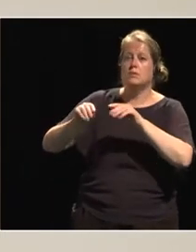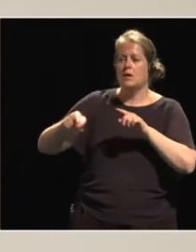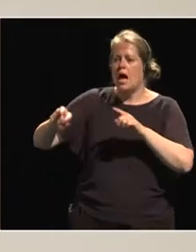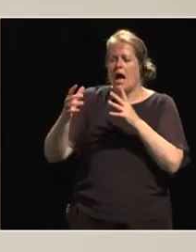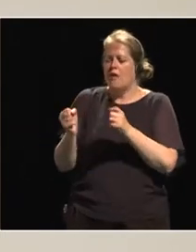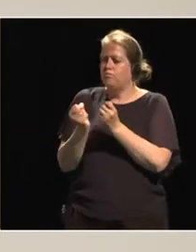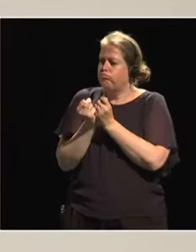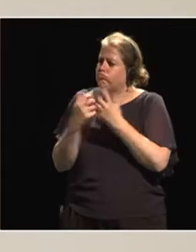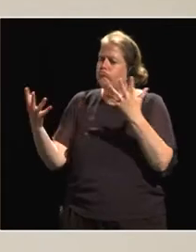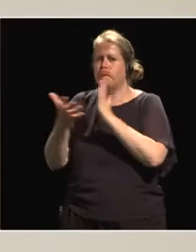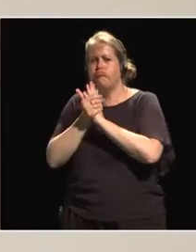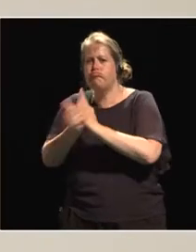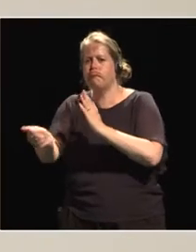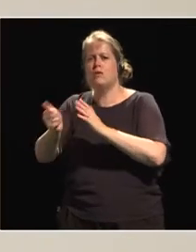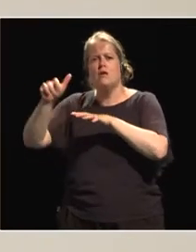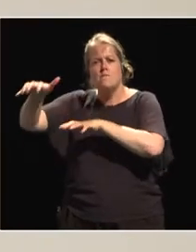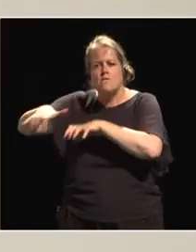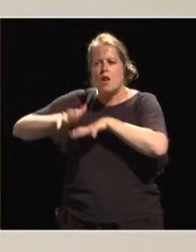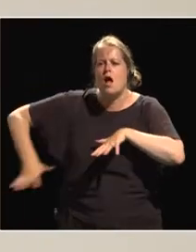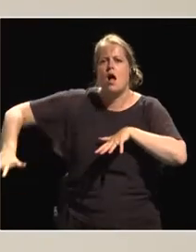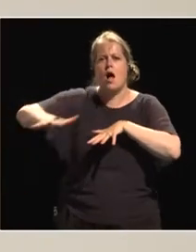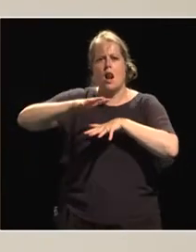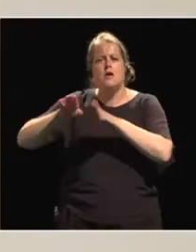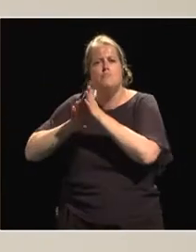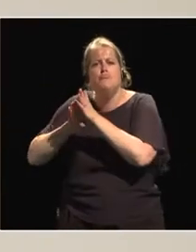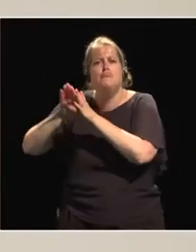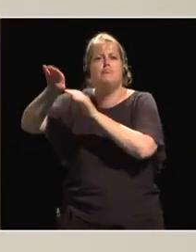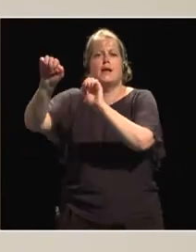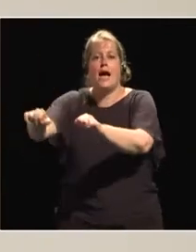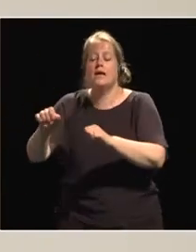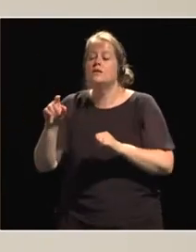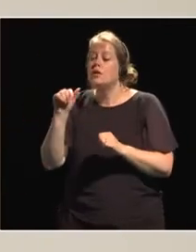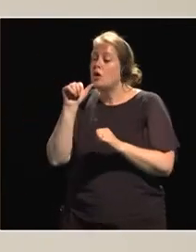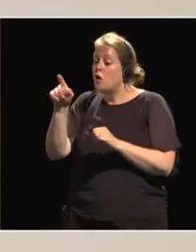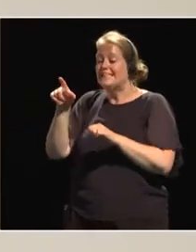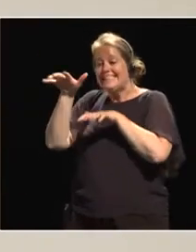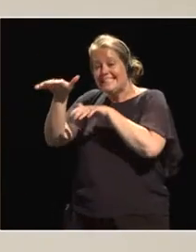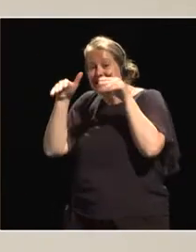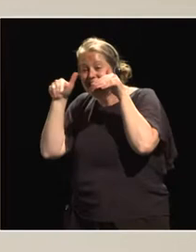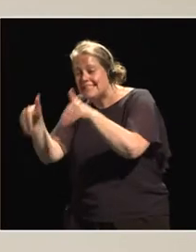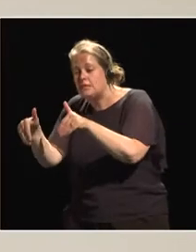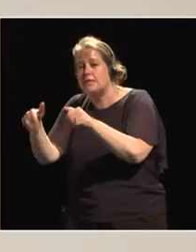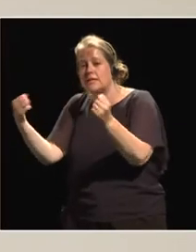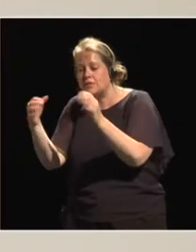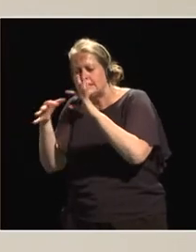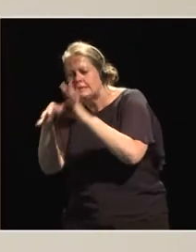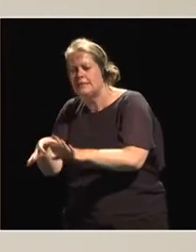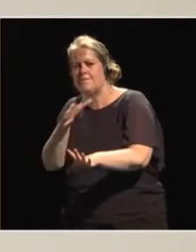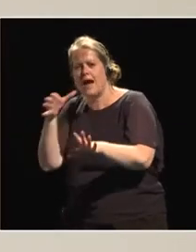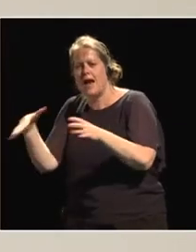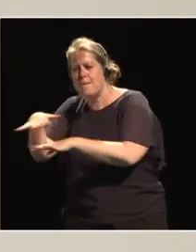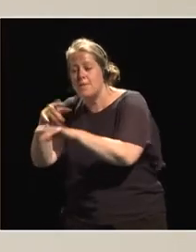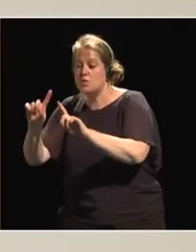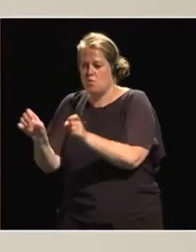not just in terms of purely agricultural activities, but in all different activities which go along with